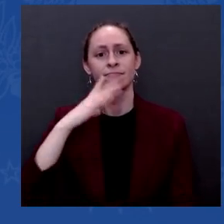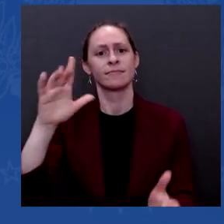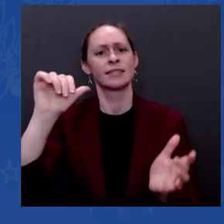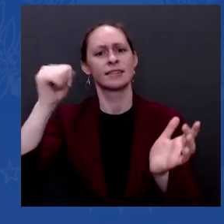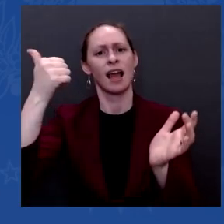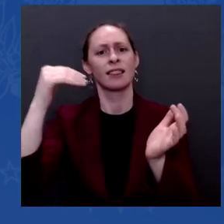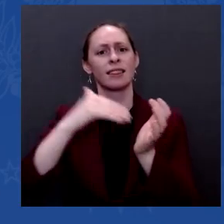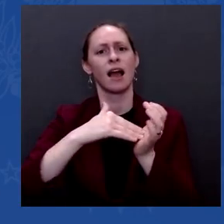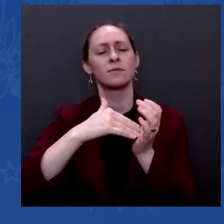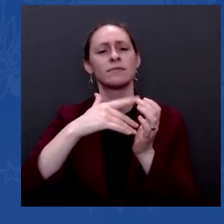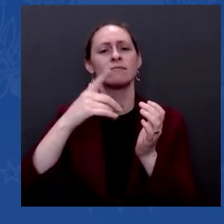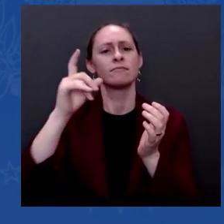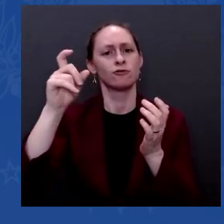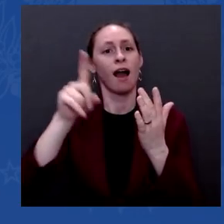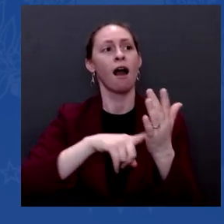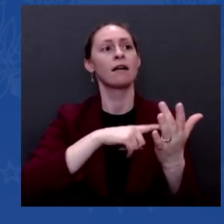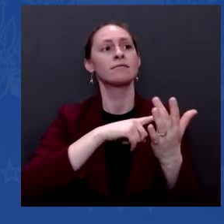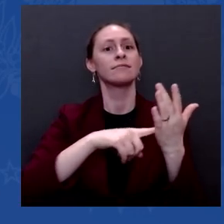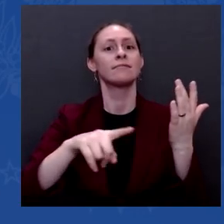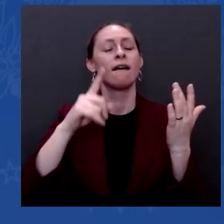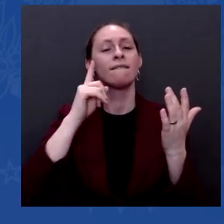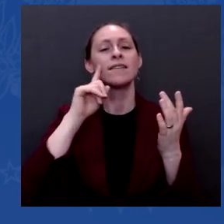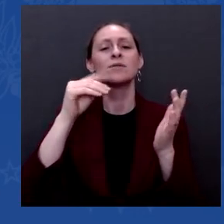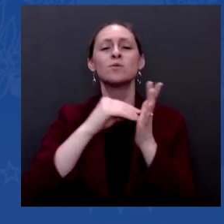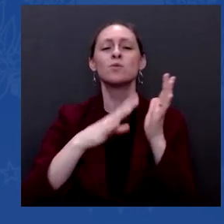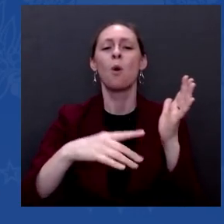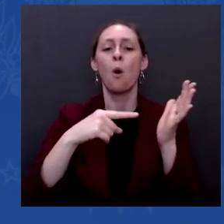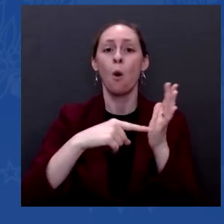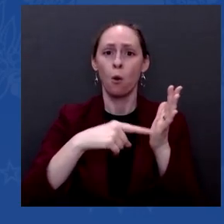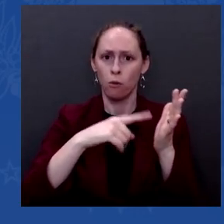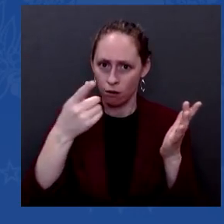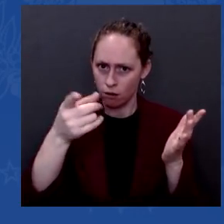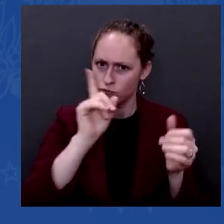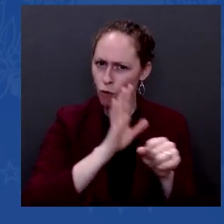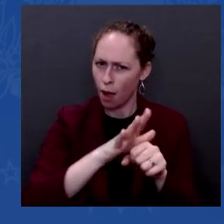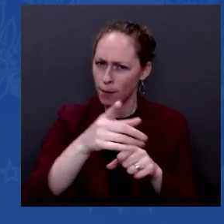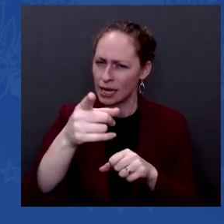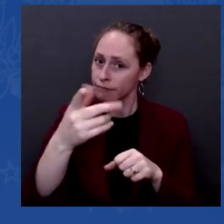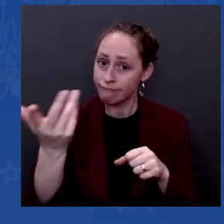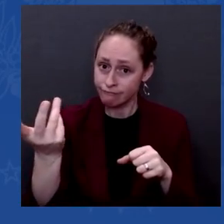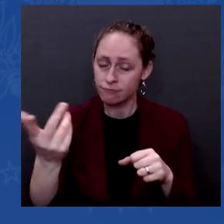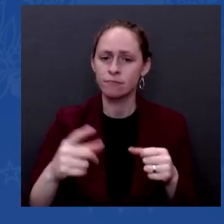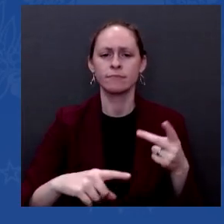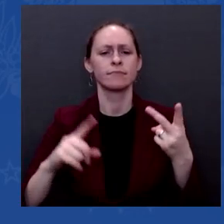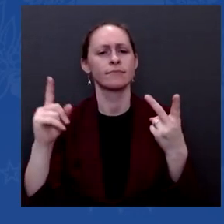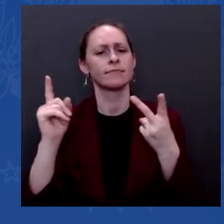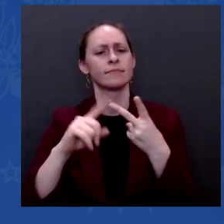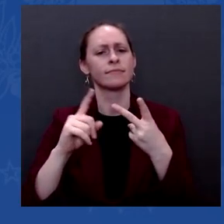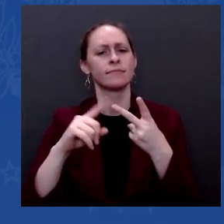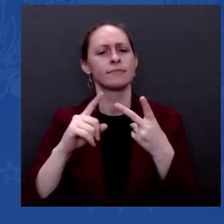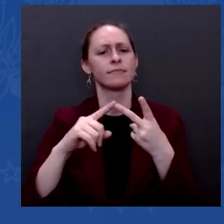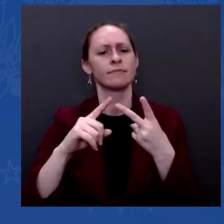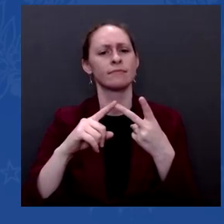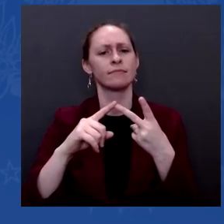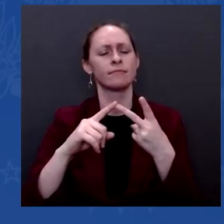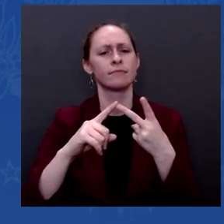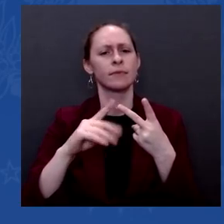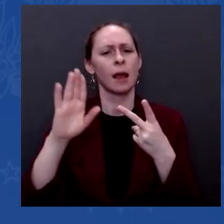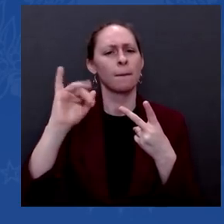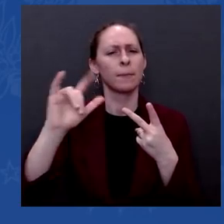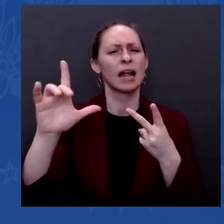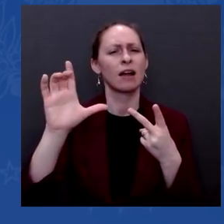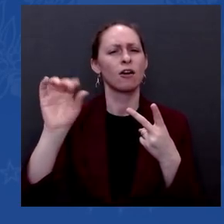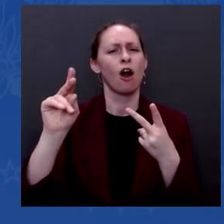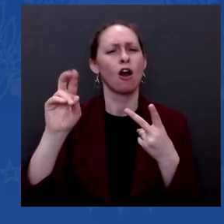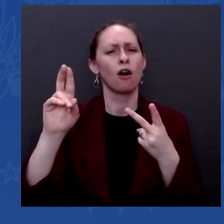is, now that you've clarified the Bull Connor comments, do you plan to reach out to Republicans like Mitt Romney to talk about reforming the